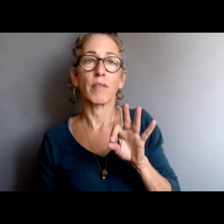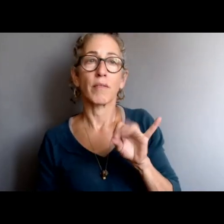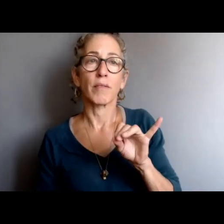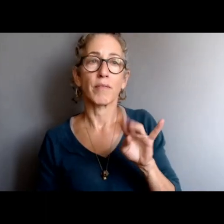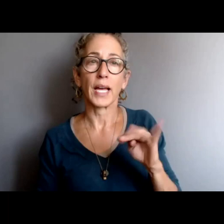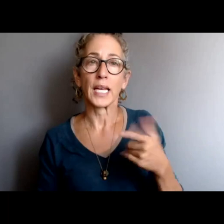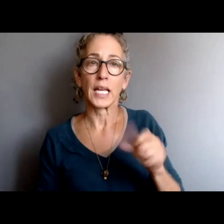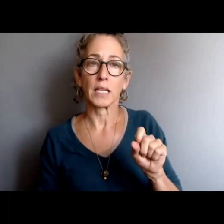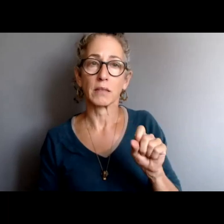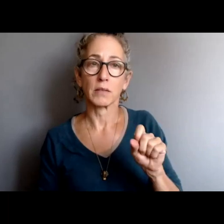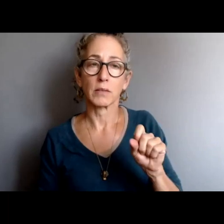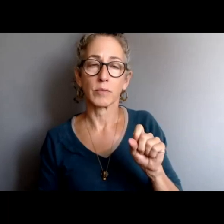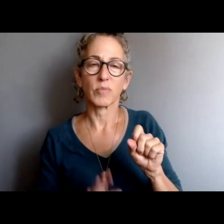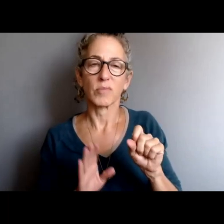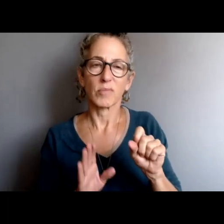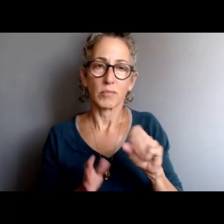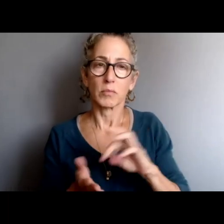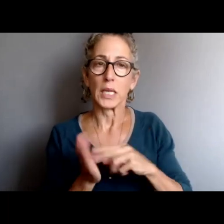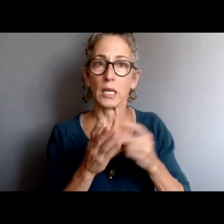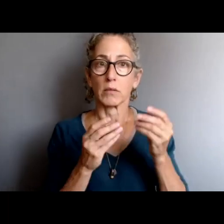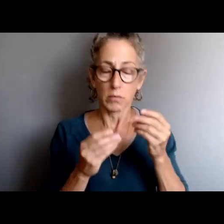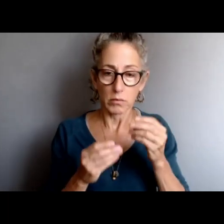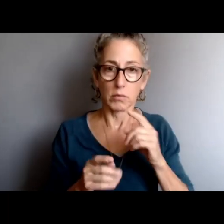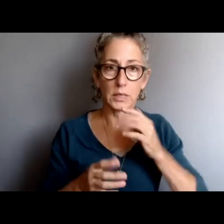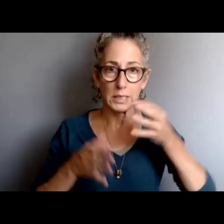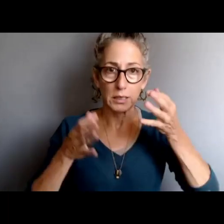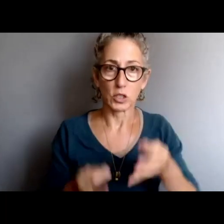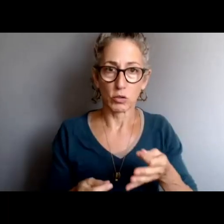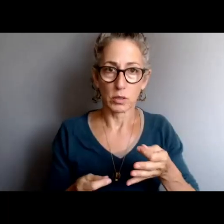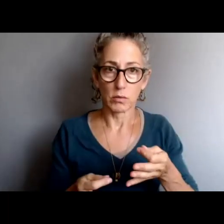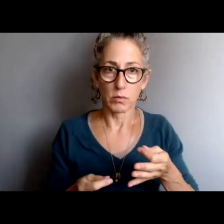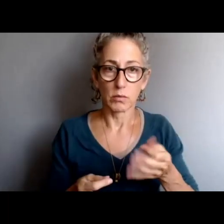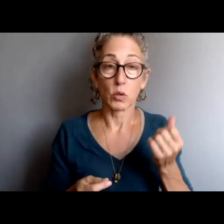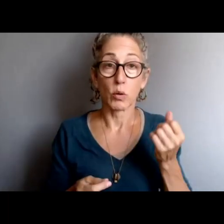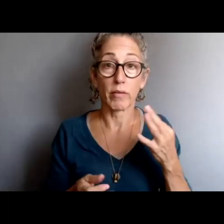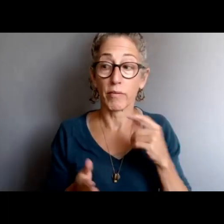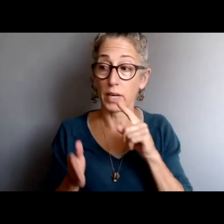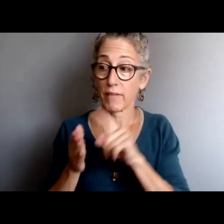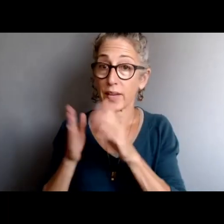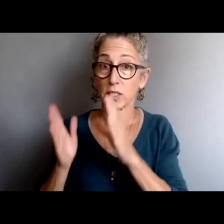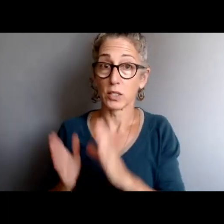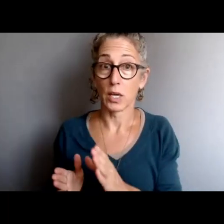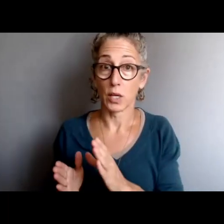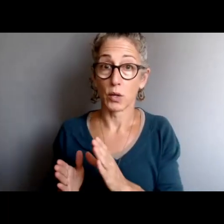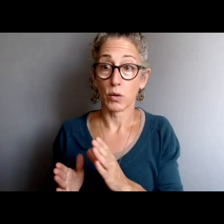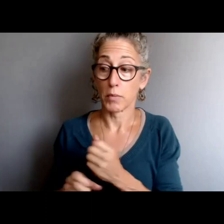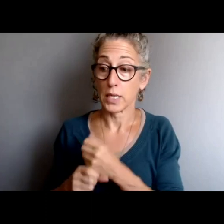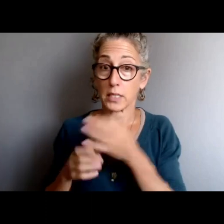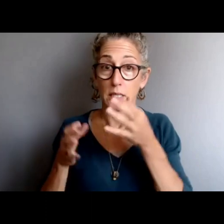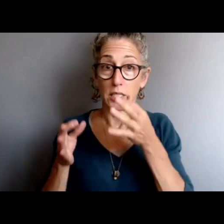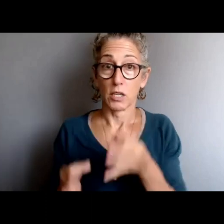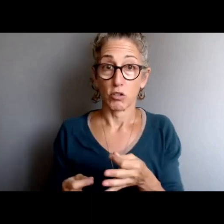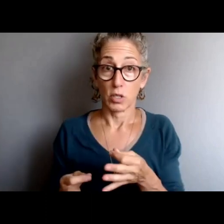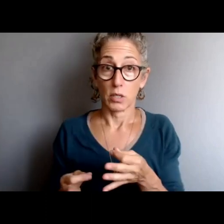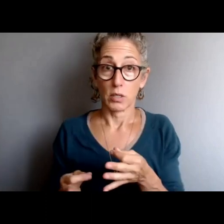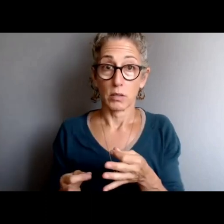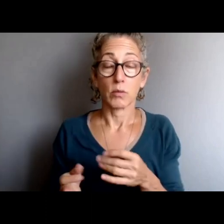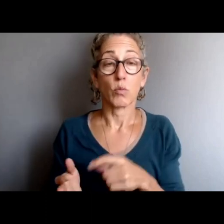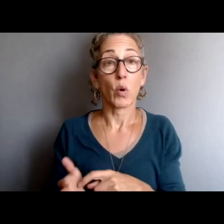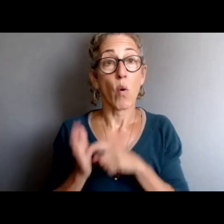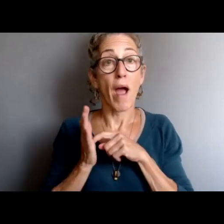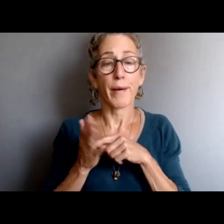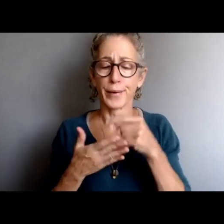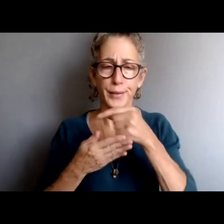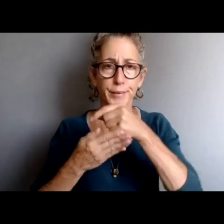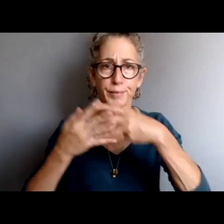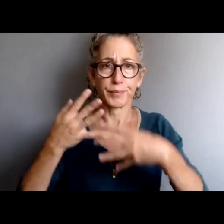required if and when an investigator makes that decision, right? So we talked